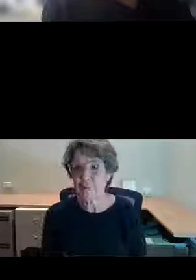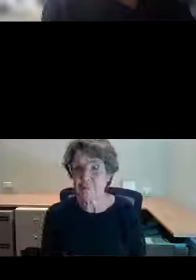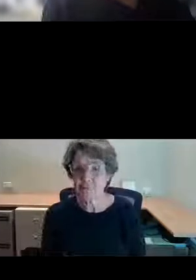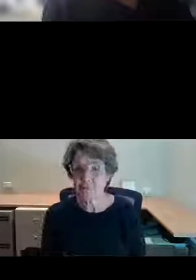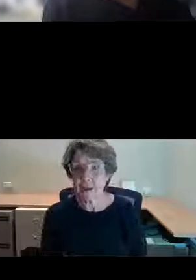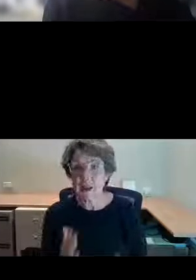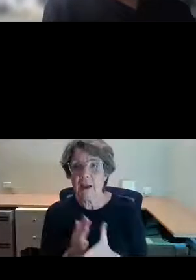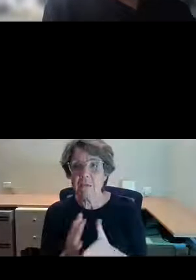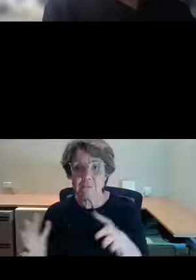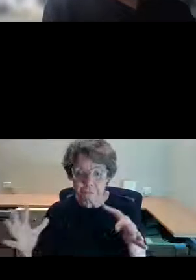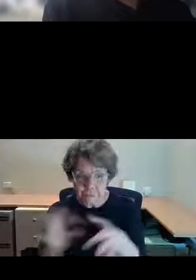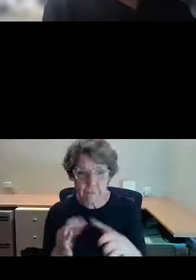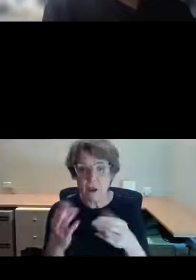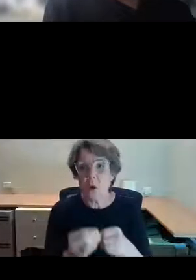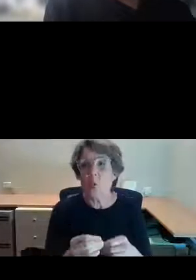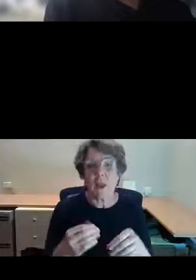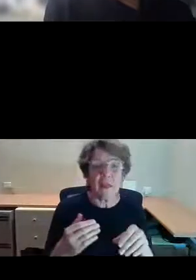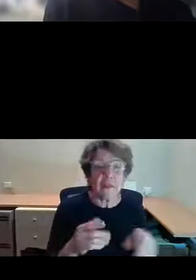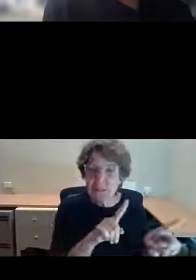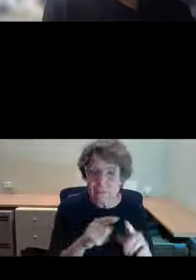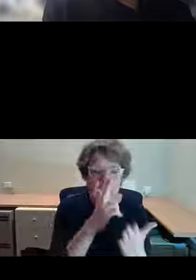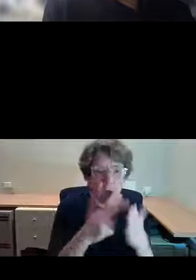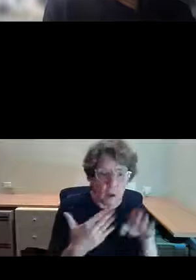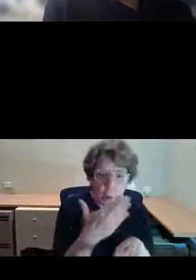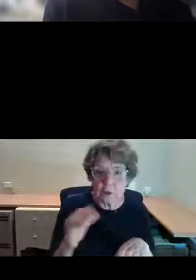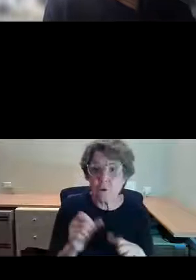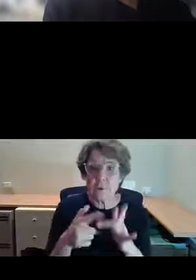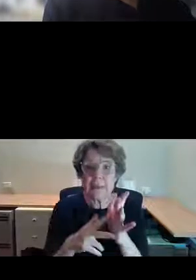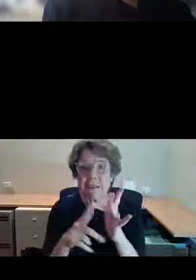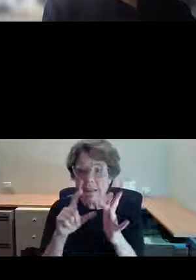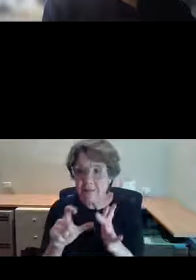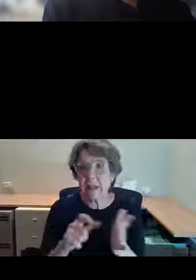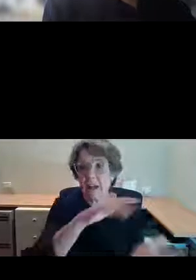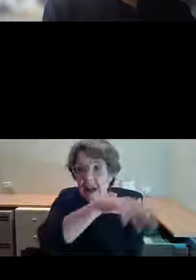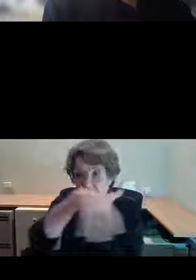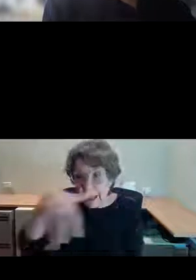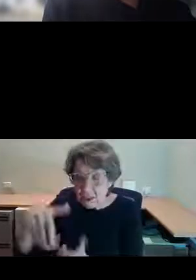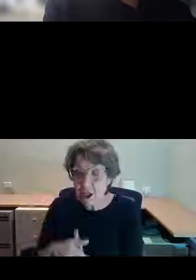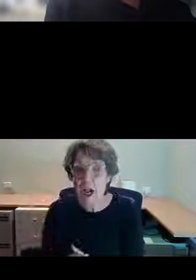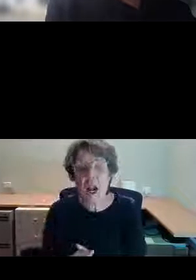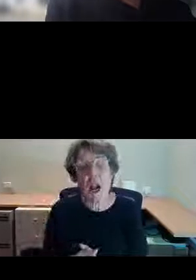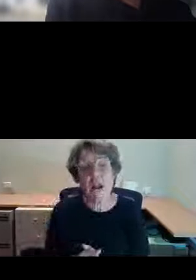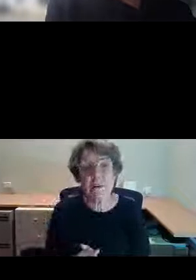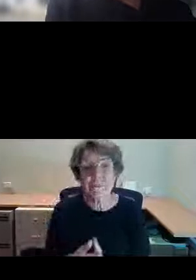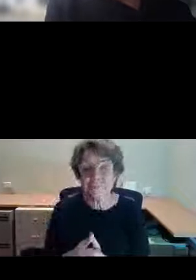with works from the civic collection, which interpret some of that detail and illustrate